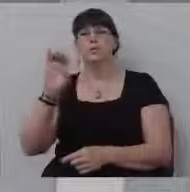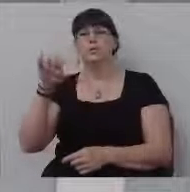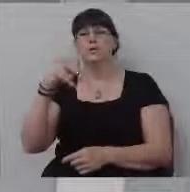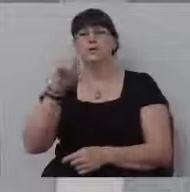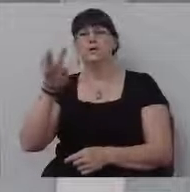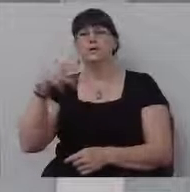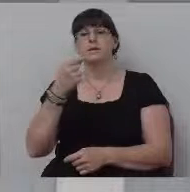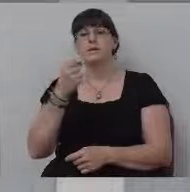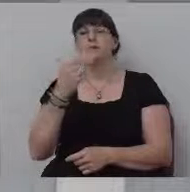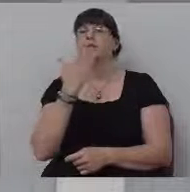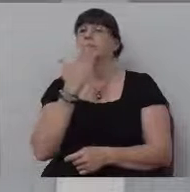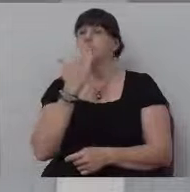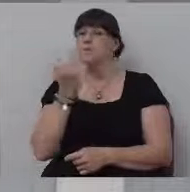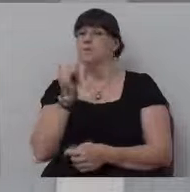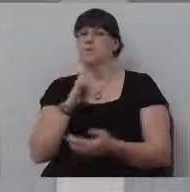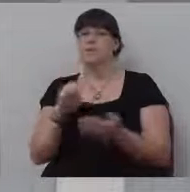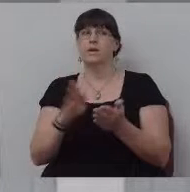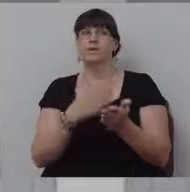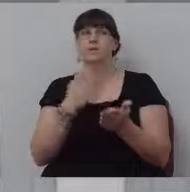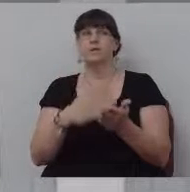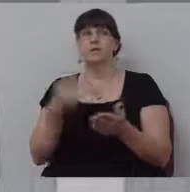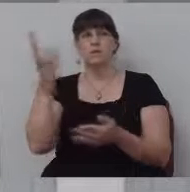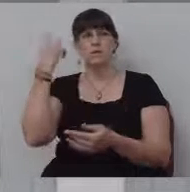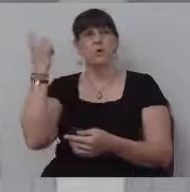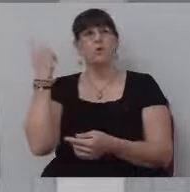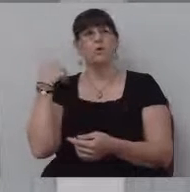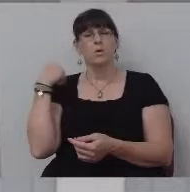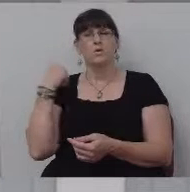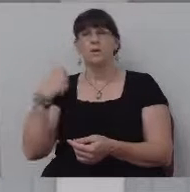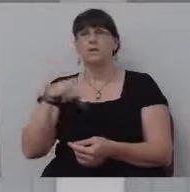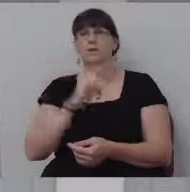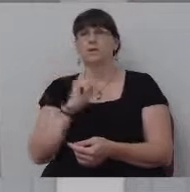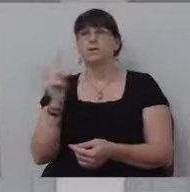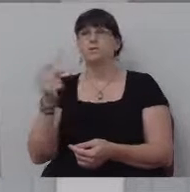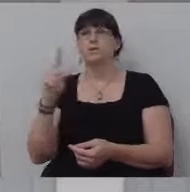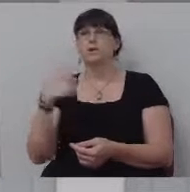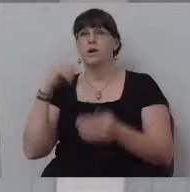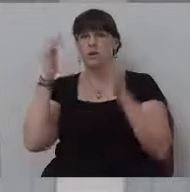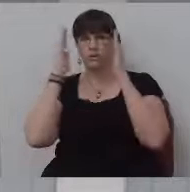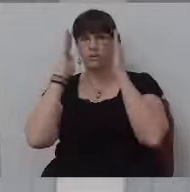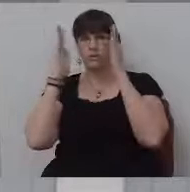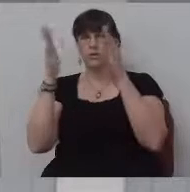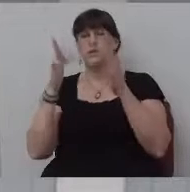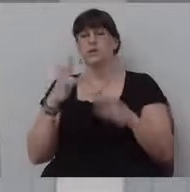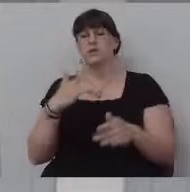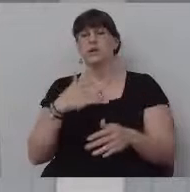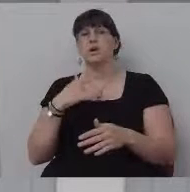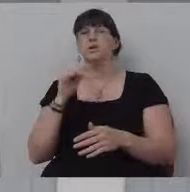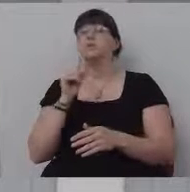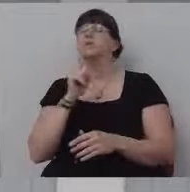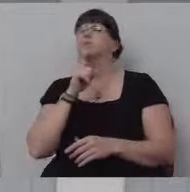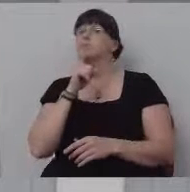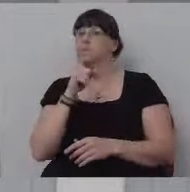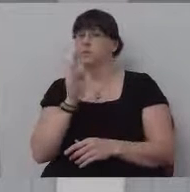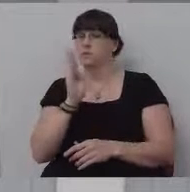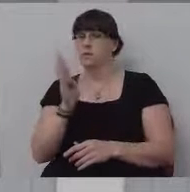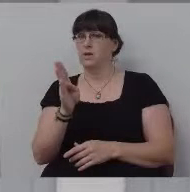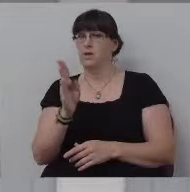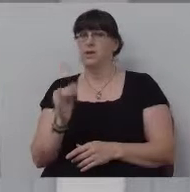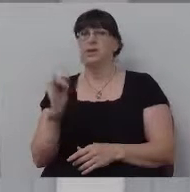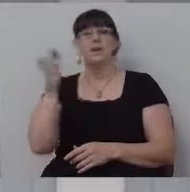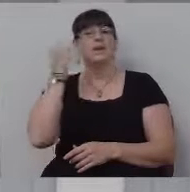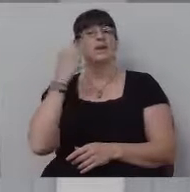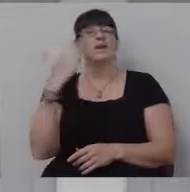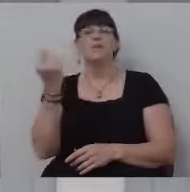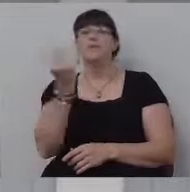for that song and for reminding us where our focus and where our heart is supposed to be. If ever,